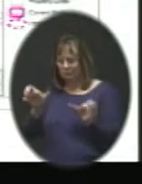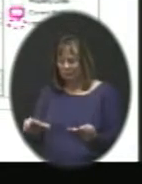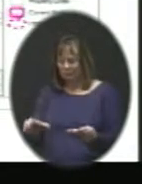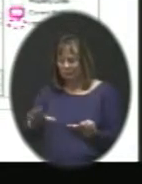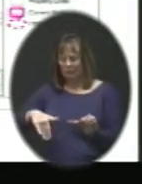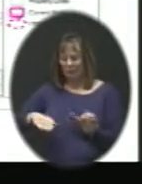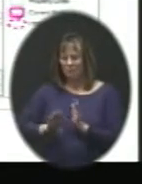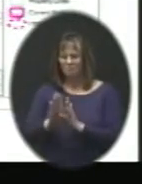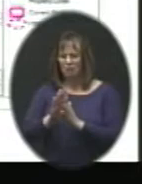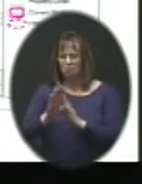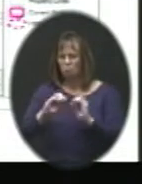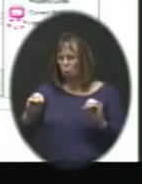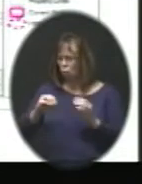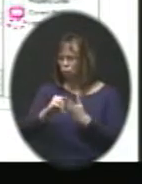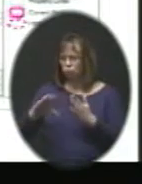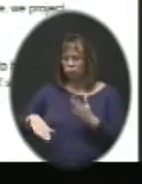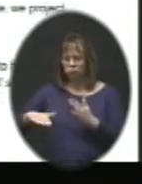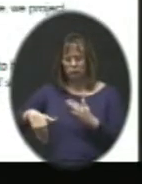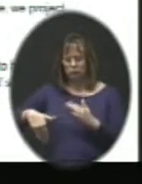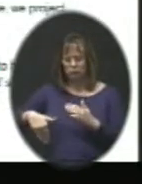yet. So there aren't any students there.